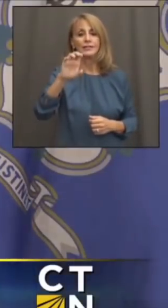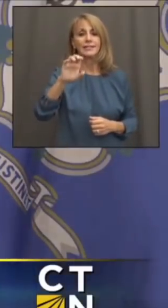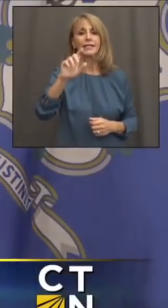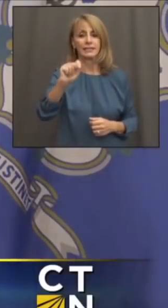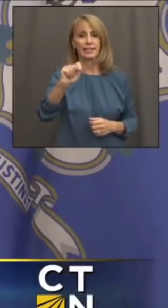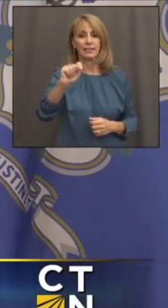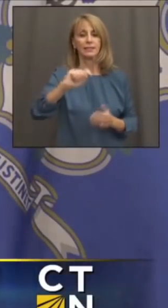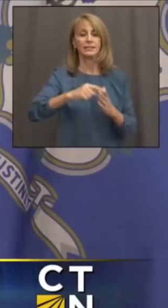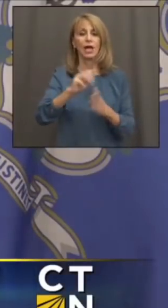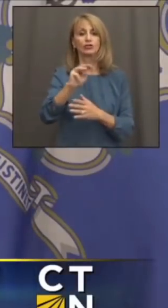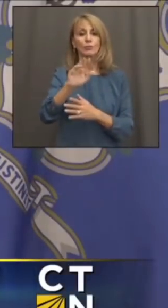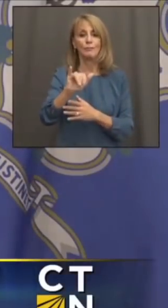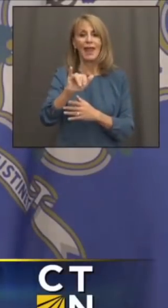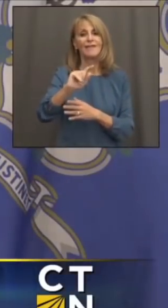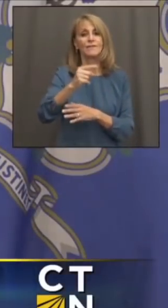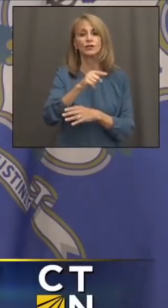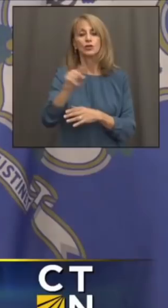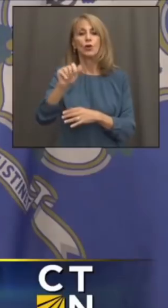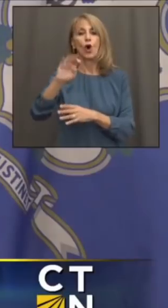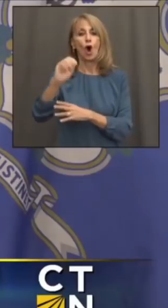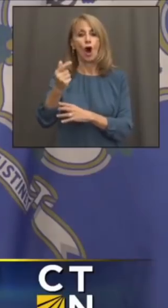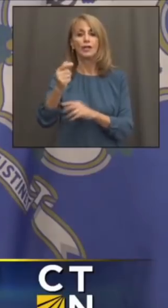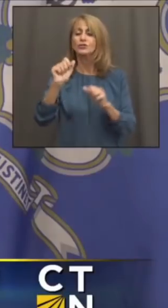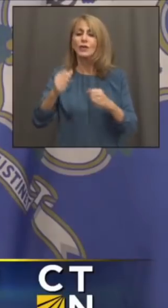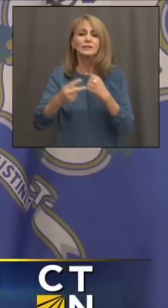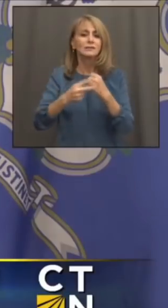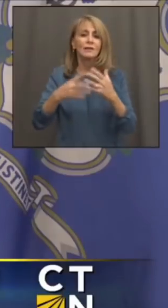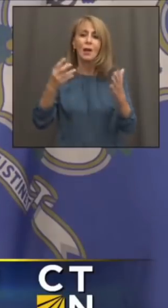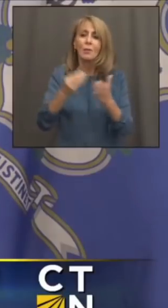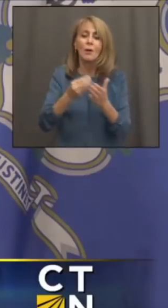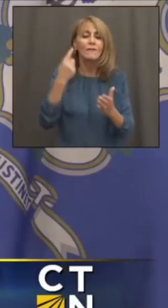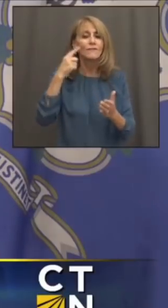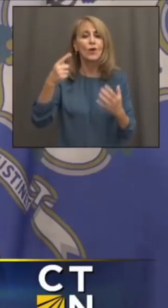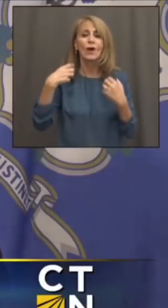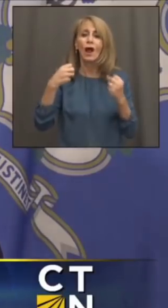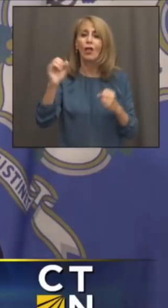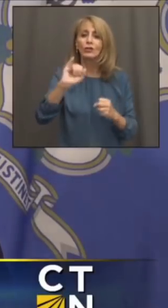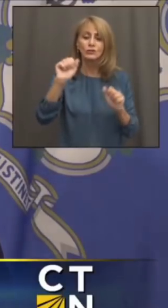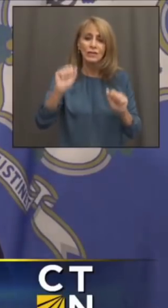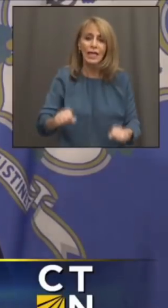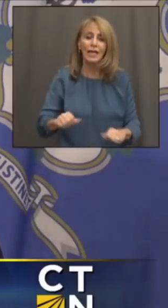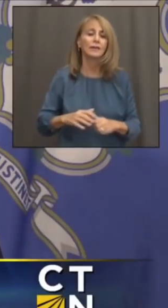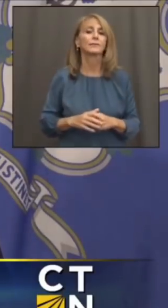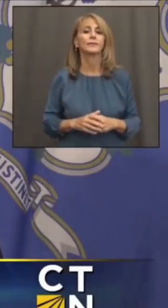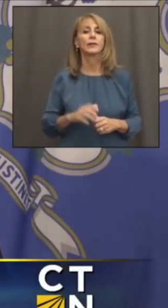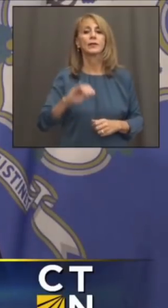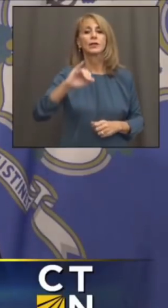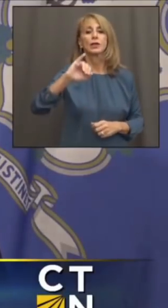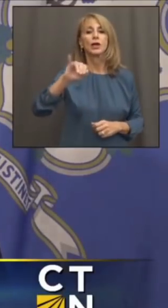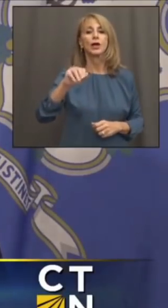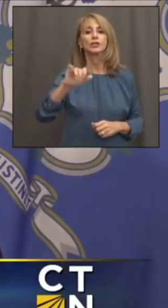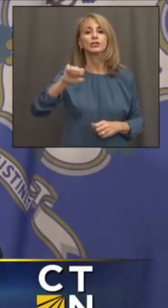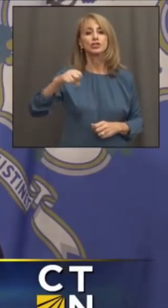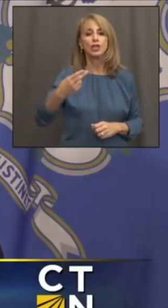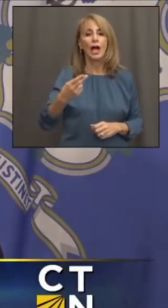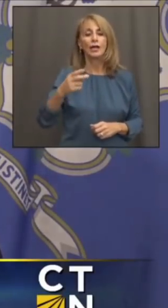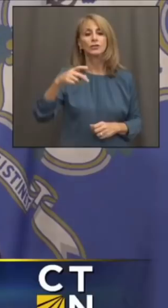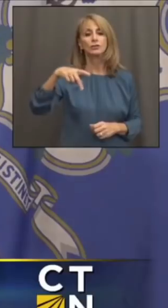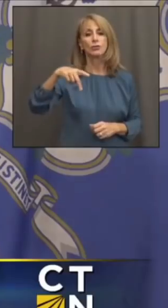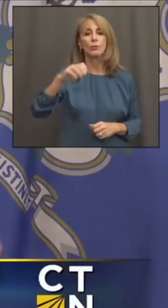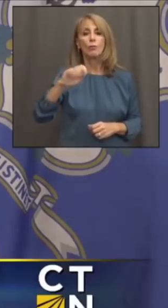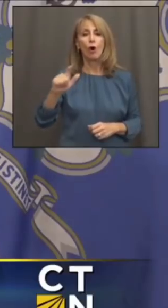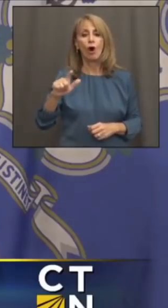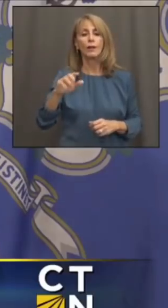through August 15th, an opportunity for real savings. With that, as I told you, Josh and Paul are here, as well as James Michel